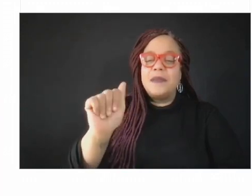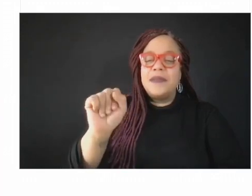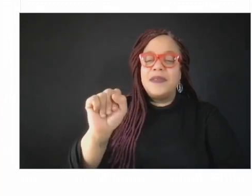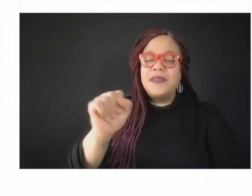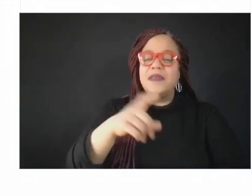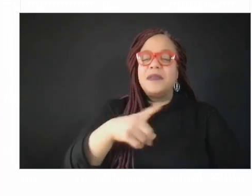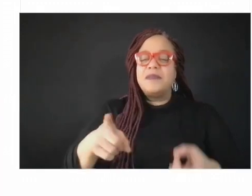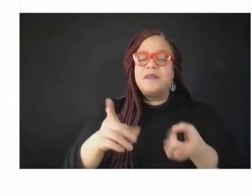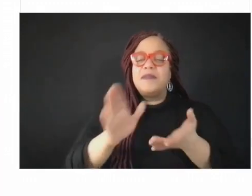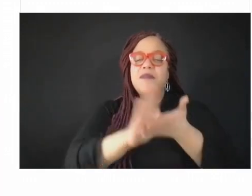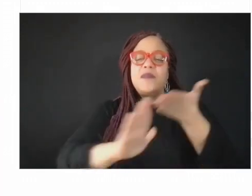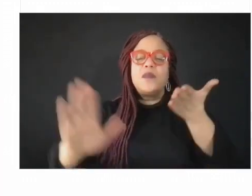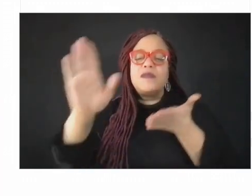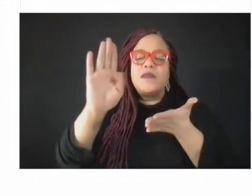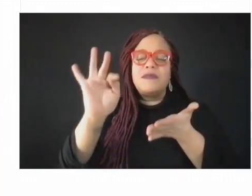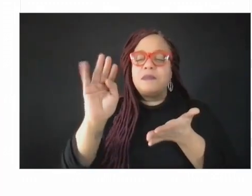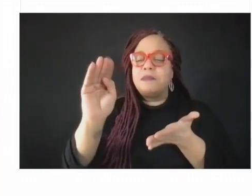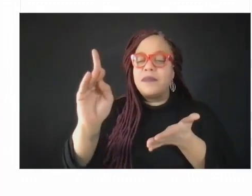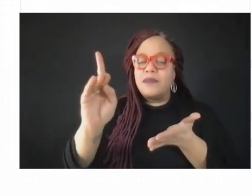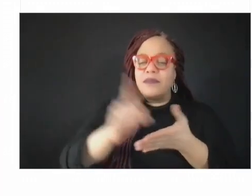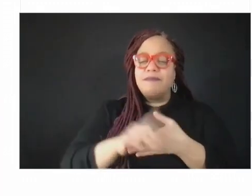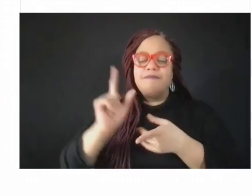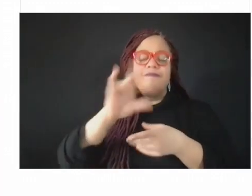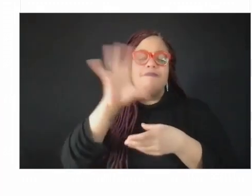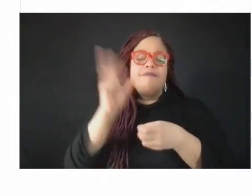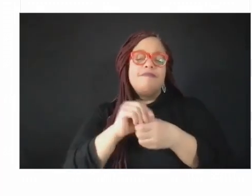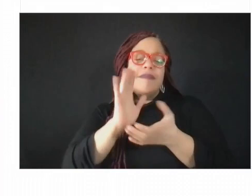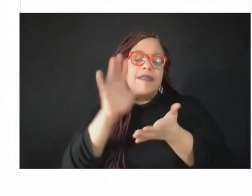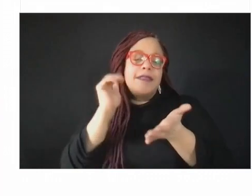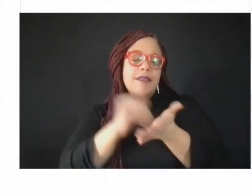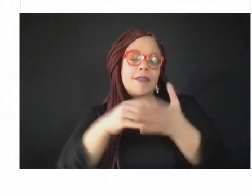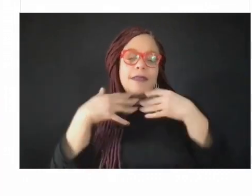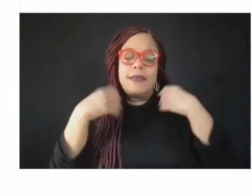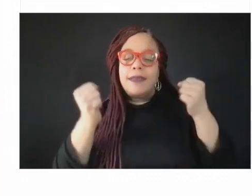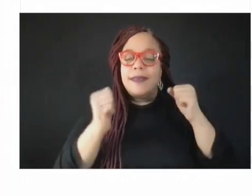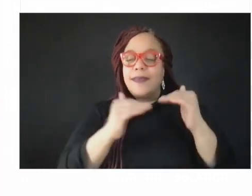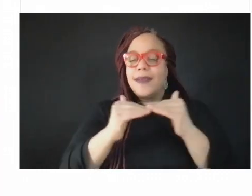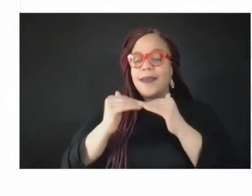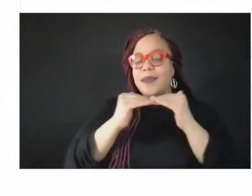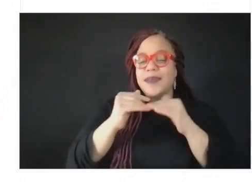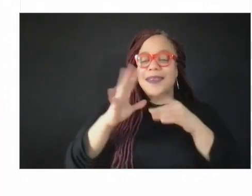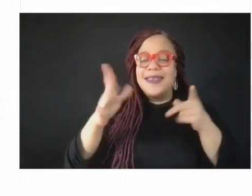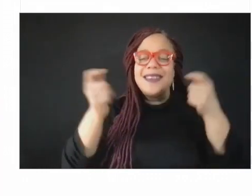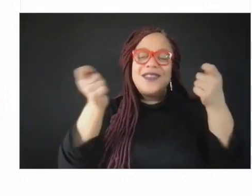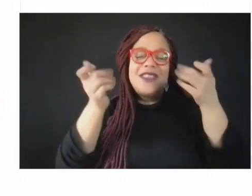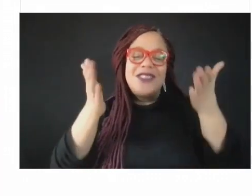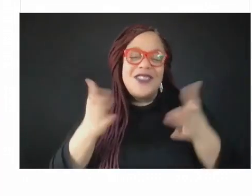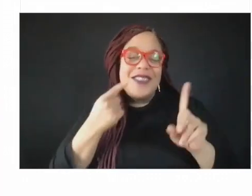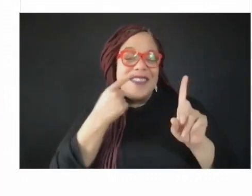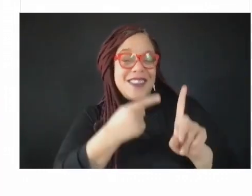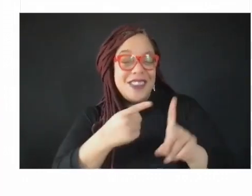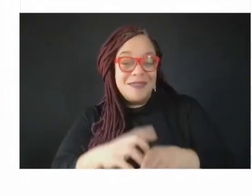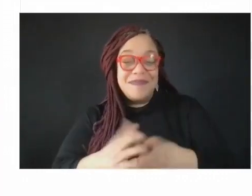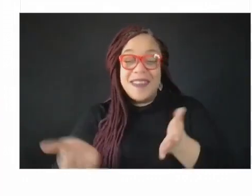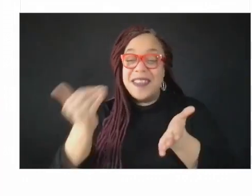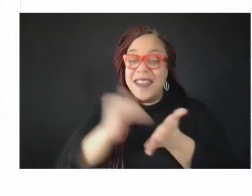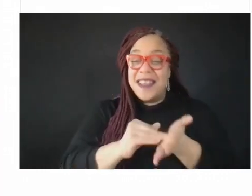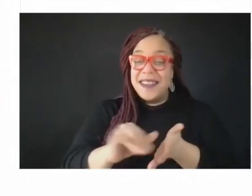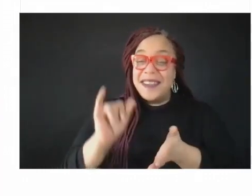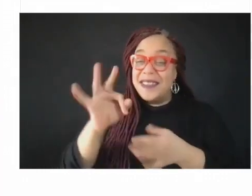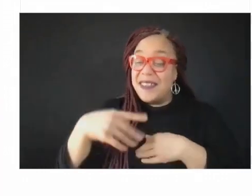reminder, if you have a question to ask the panel, please put it in the Q&A window and slide over beneath the video player. Stephen,